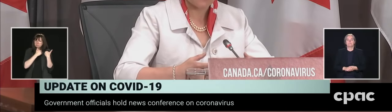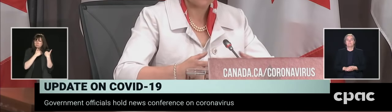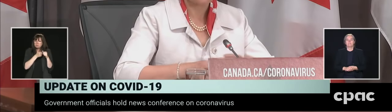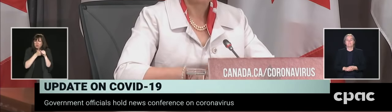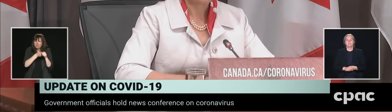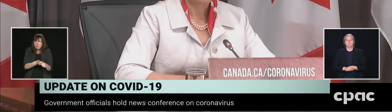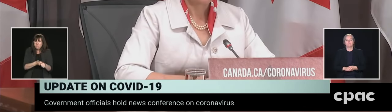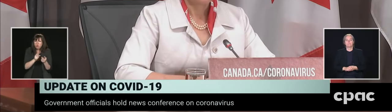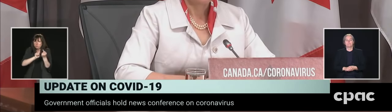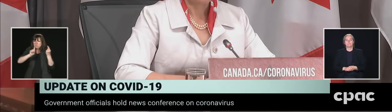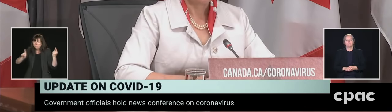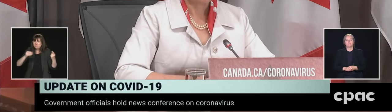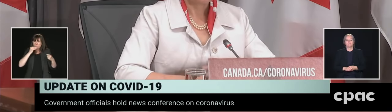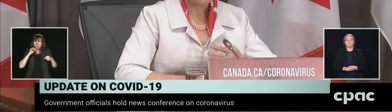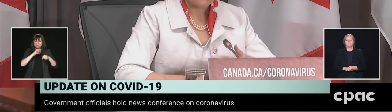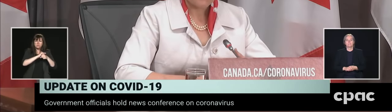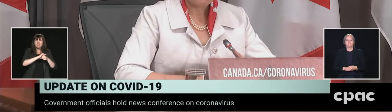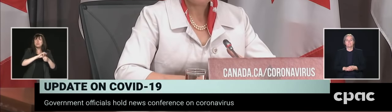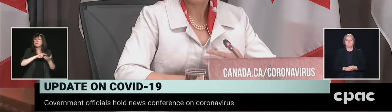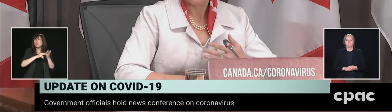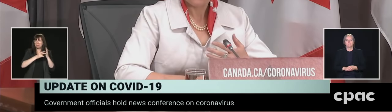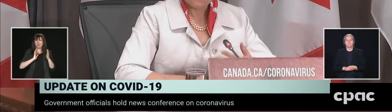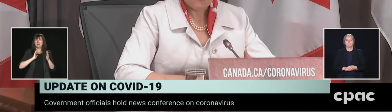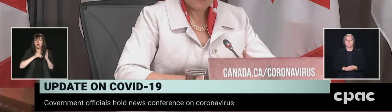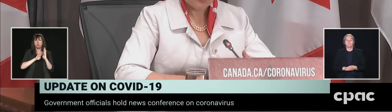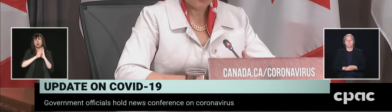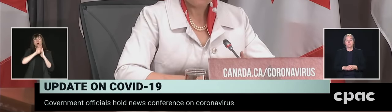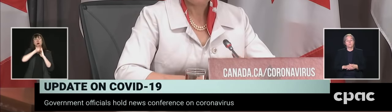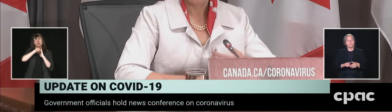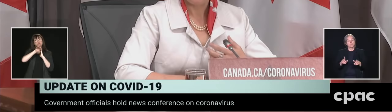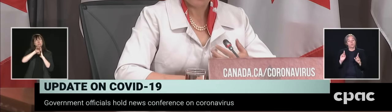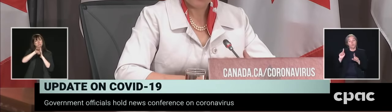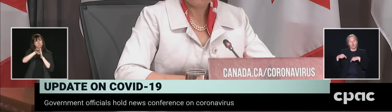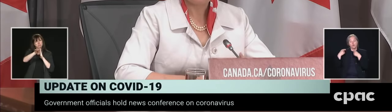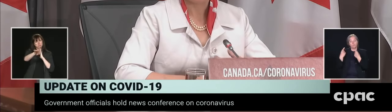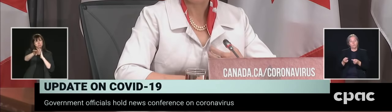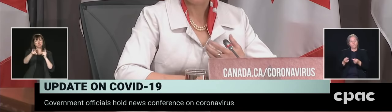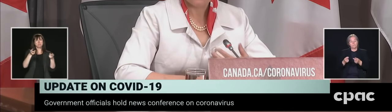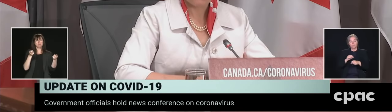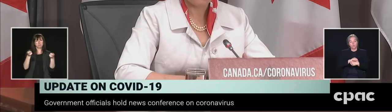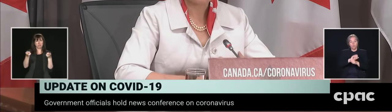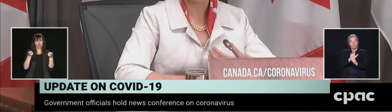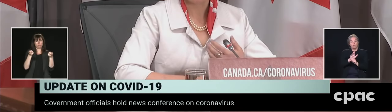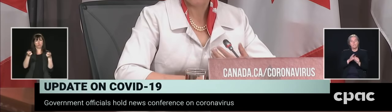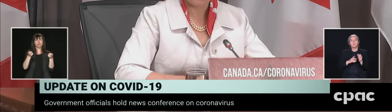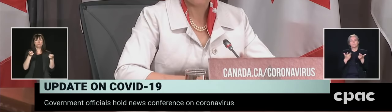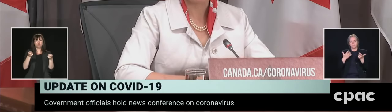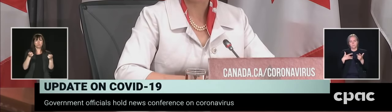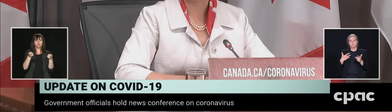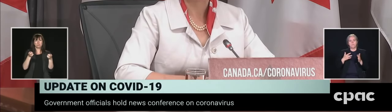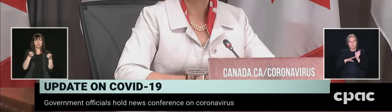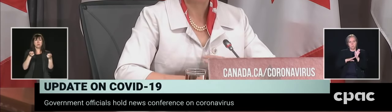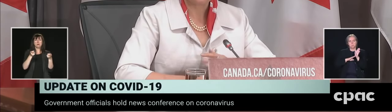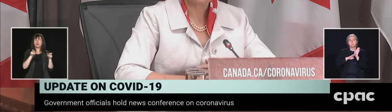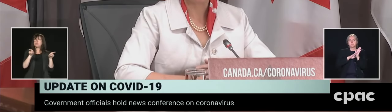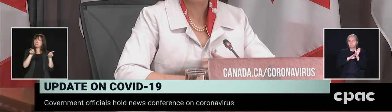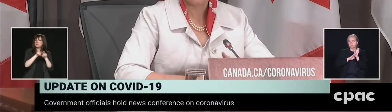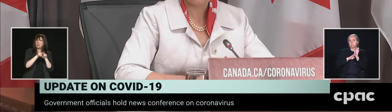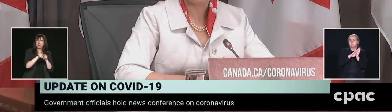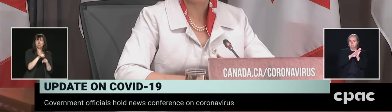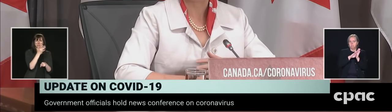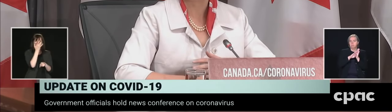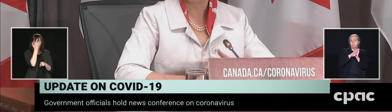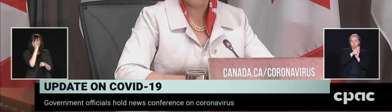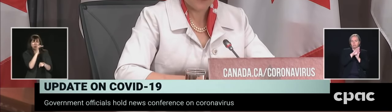the virus. The same sensible, prudent, smart approach needs